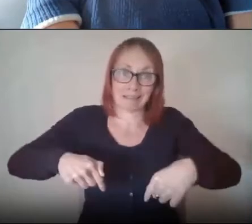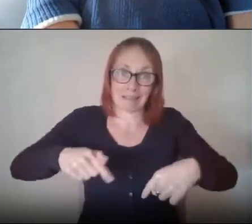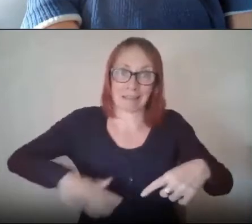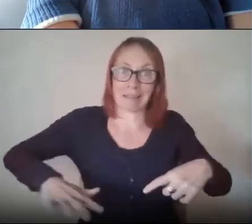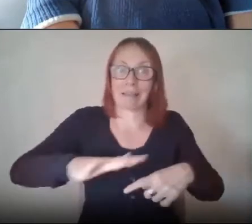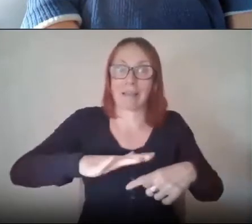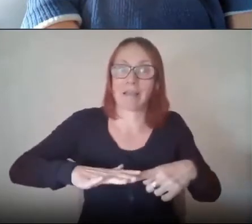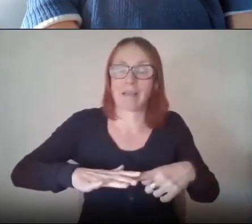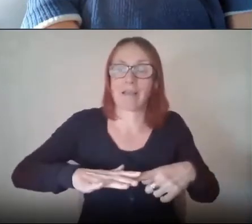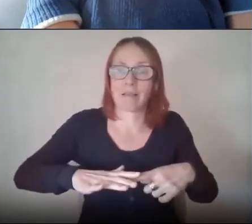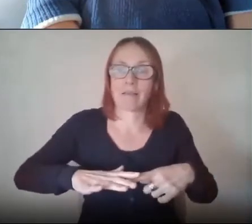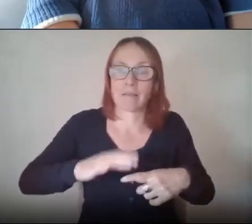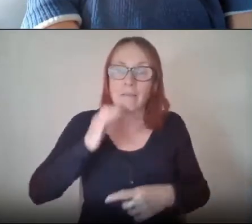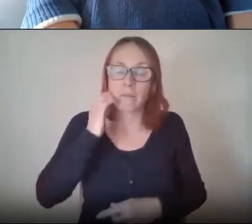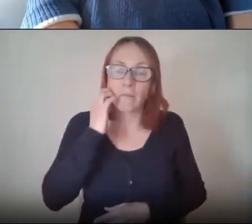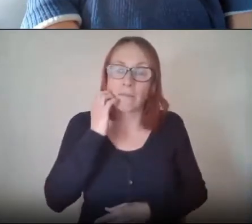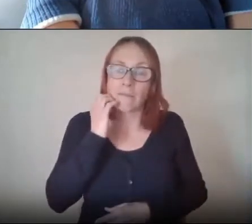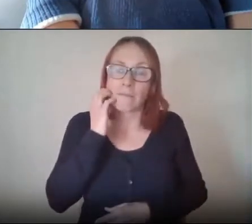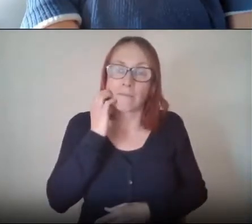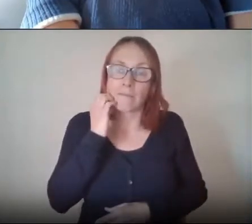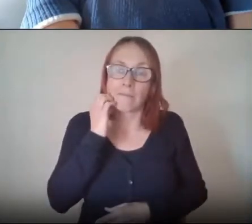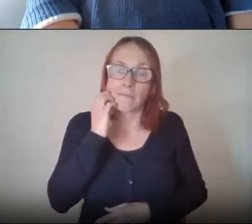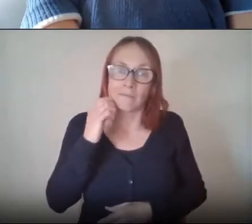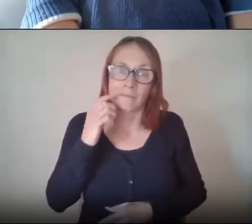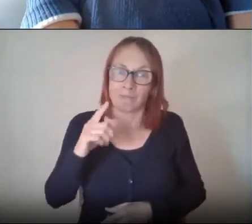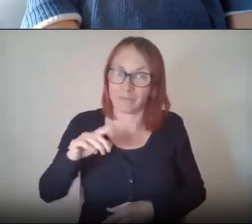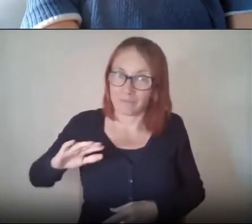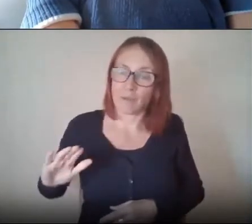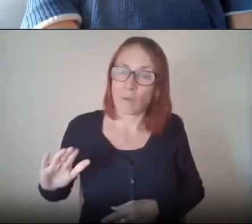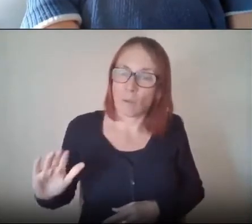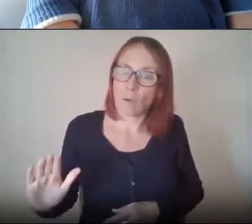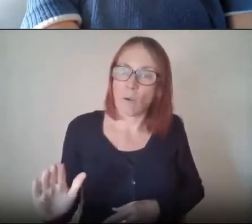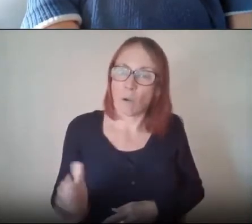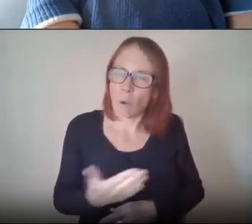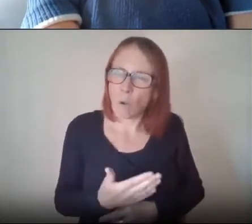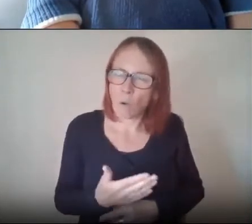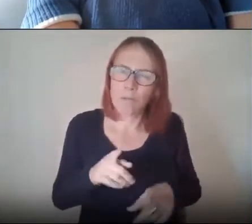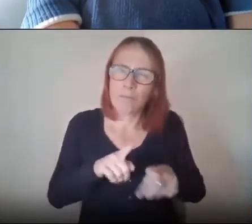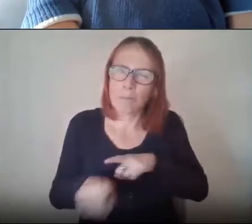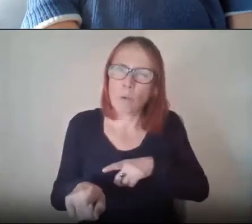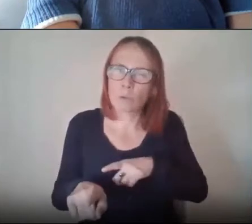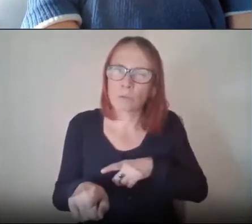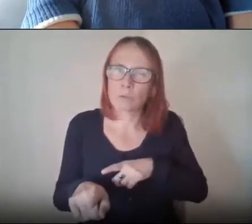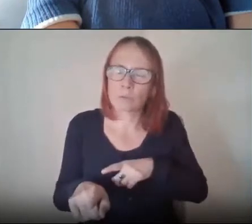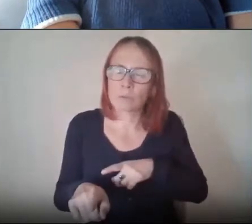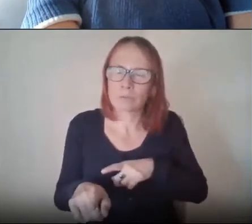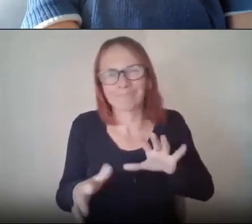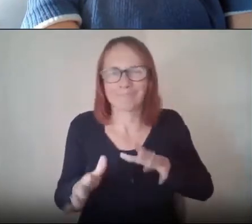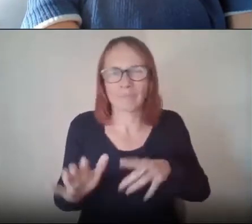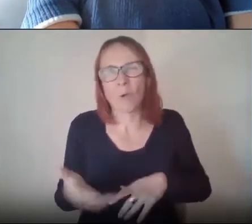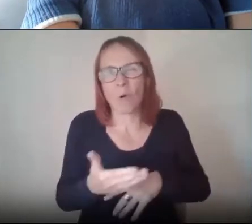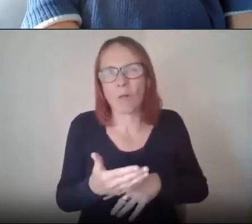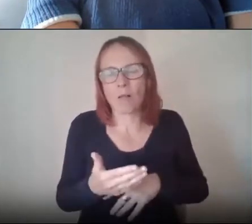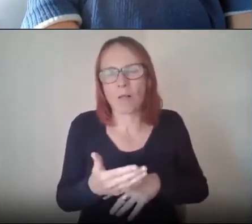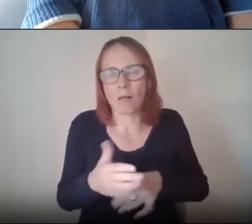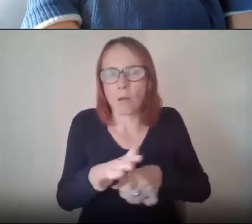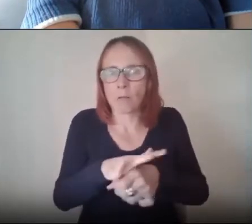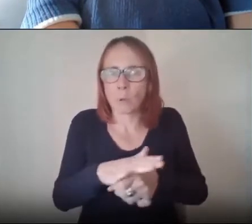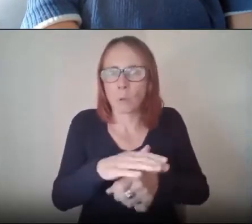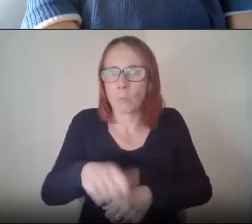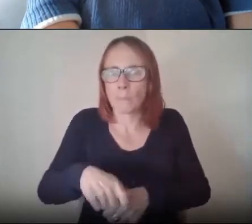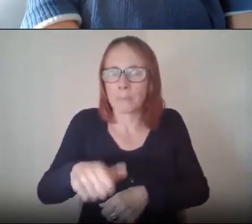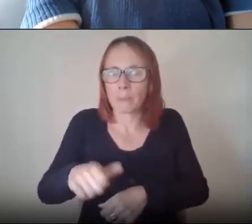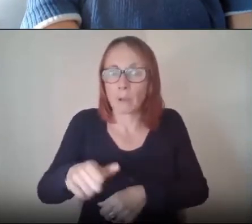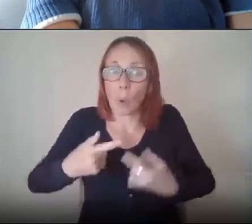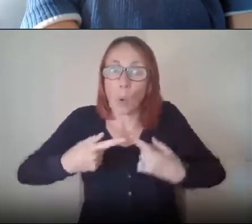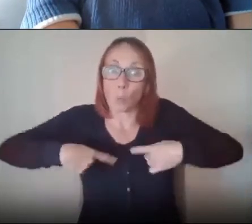now all of these people by and large apart from one other organization are all local people that we've helped